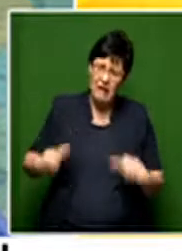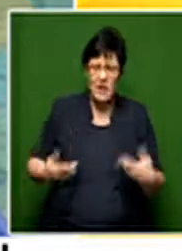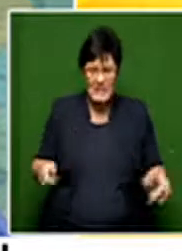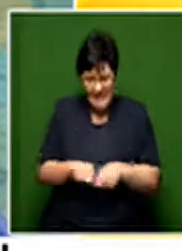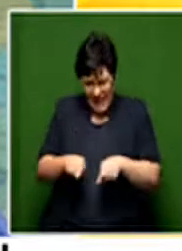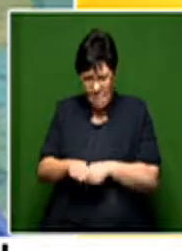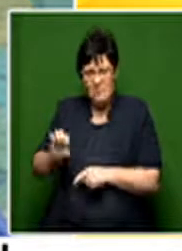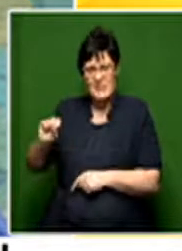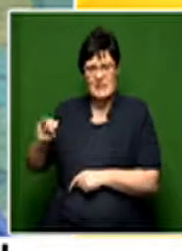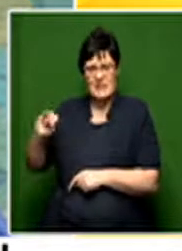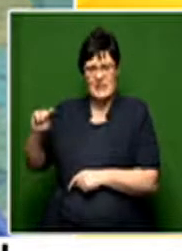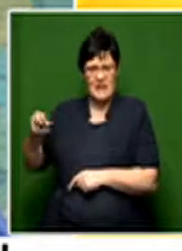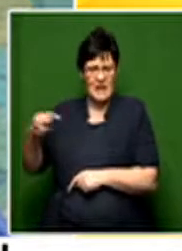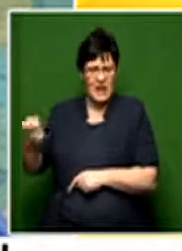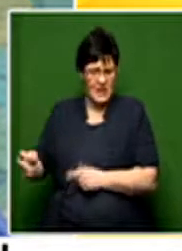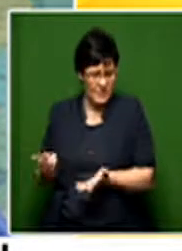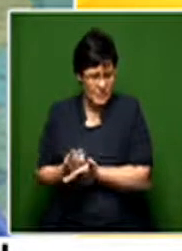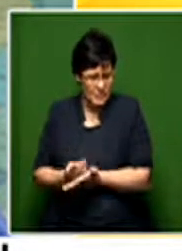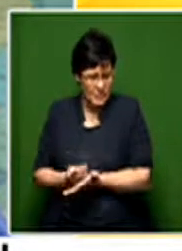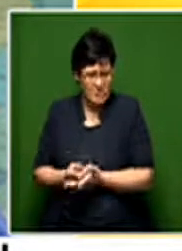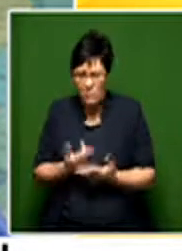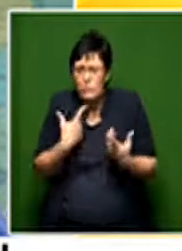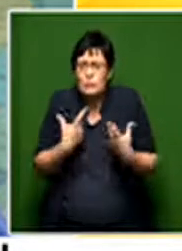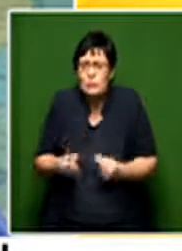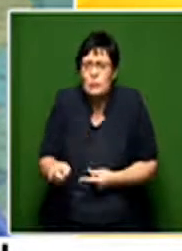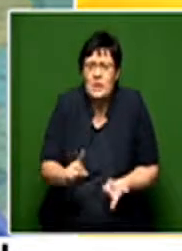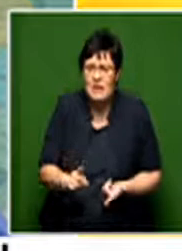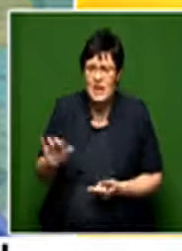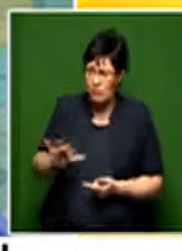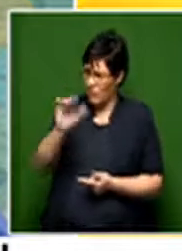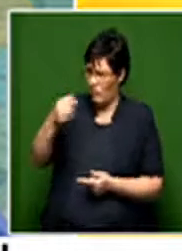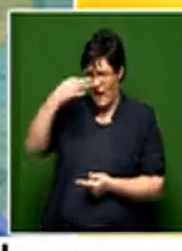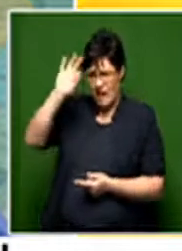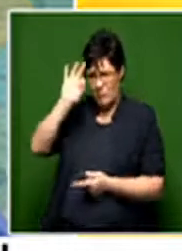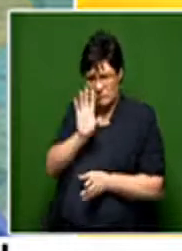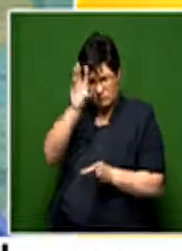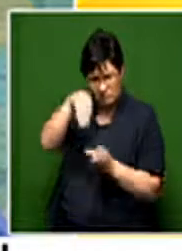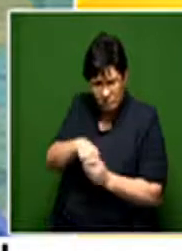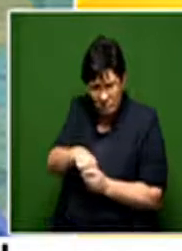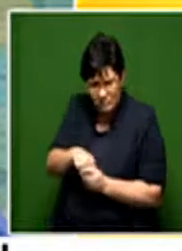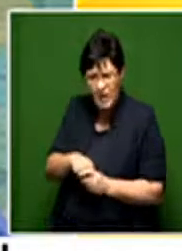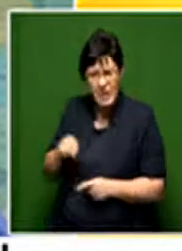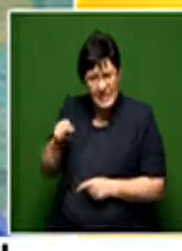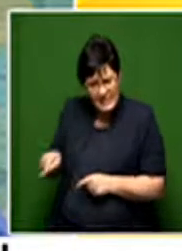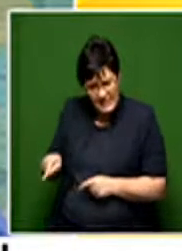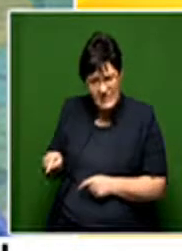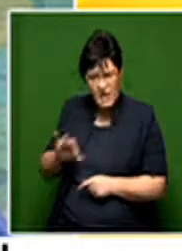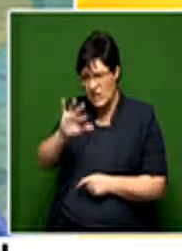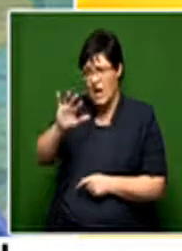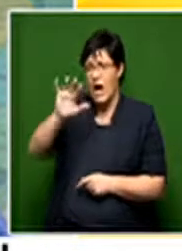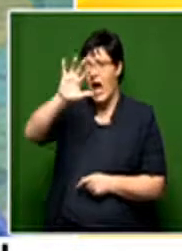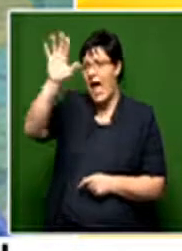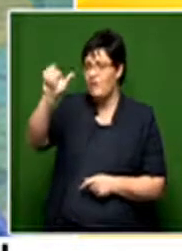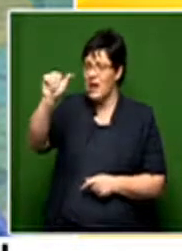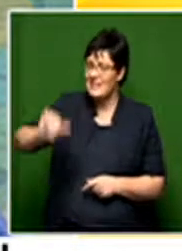just like Sihle is. I mean, how, what needs to be done? I mean, are the South African government coming to the party? Obviously, this is a Southern Africa thing, but